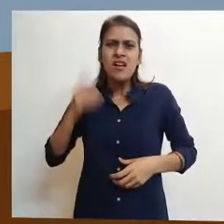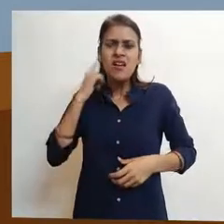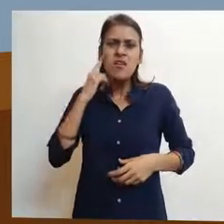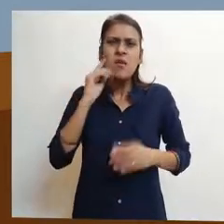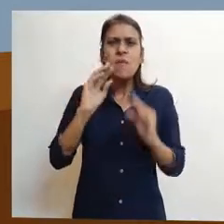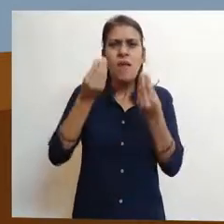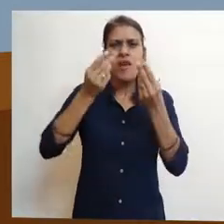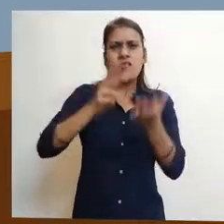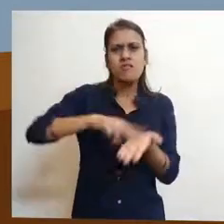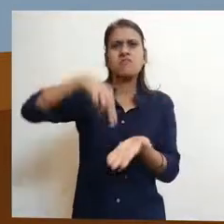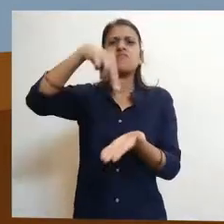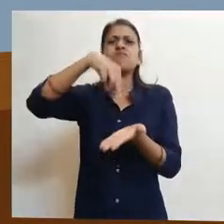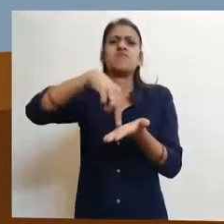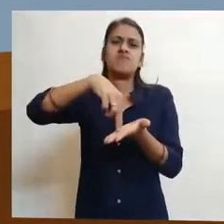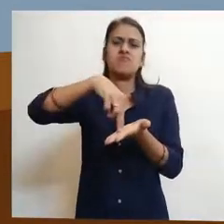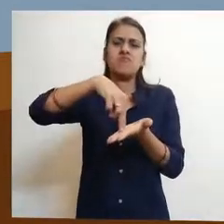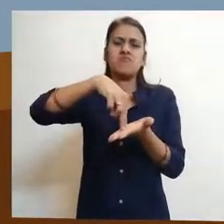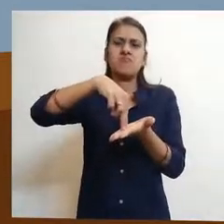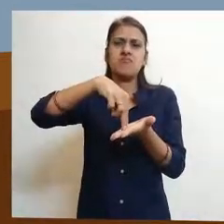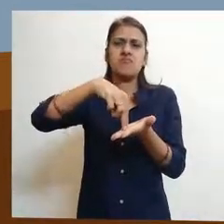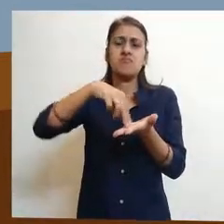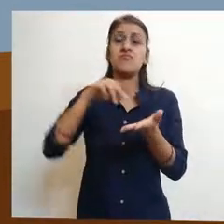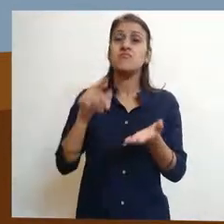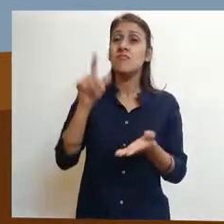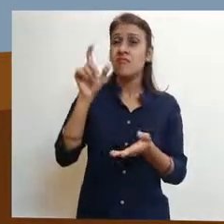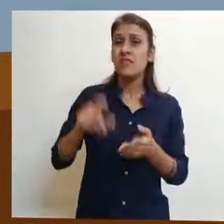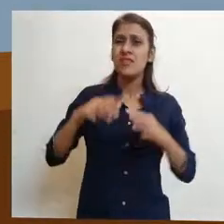told him it was time to get up.